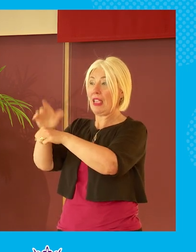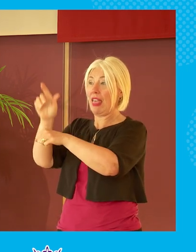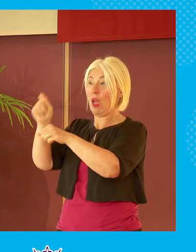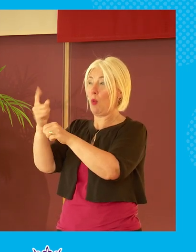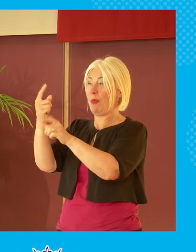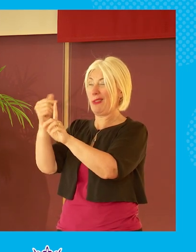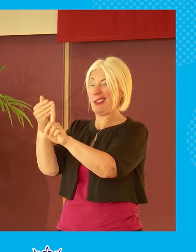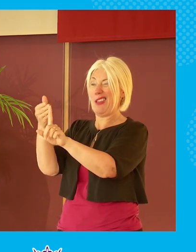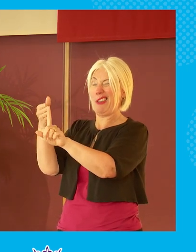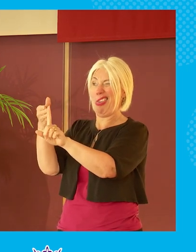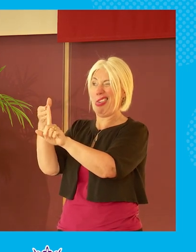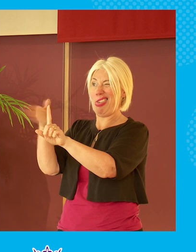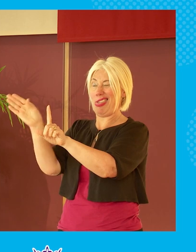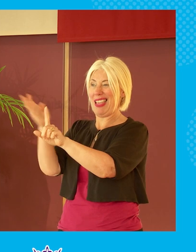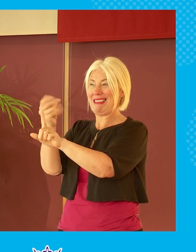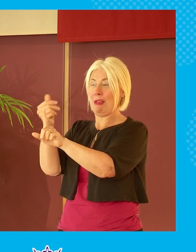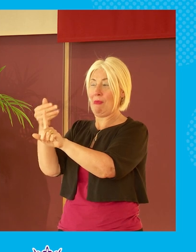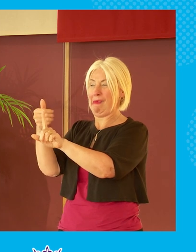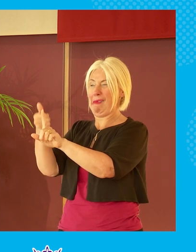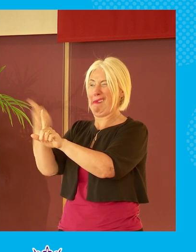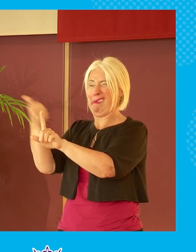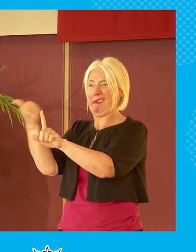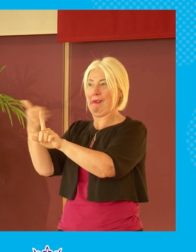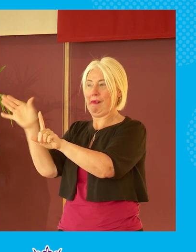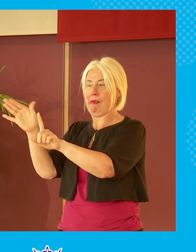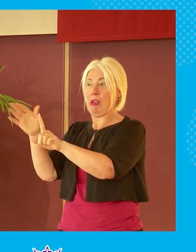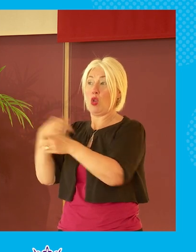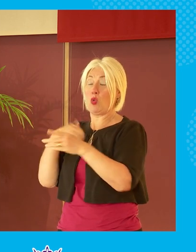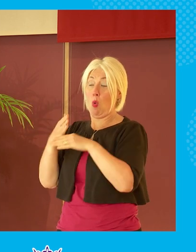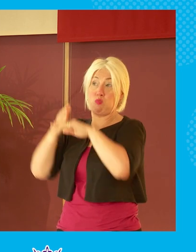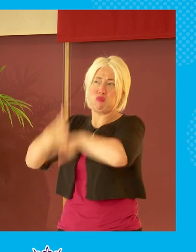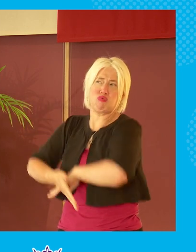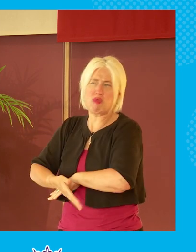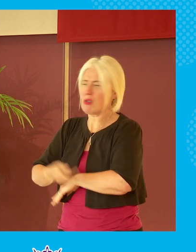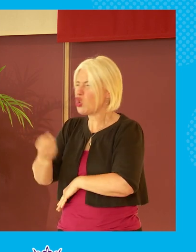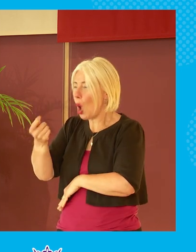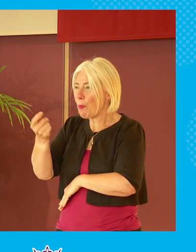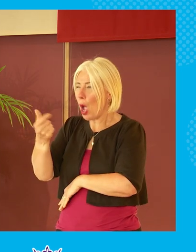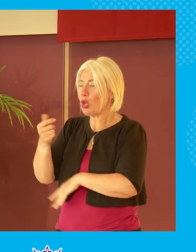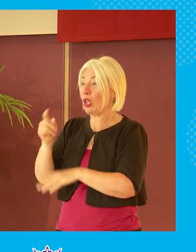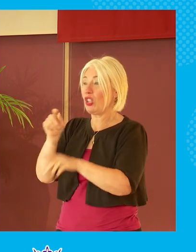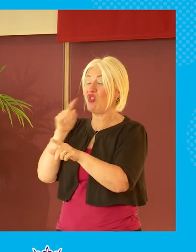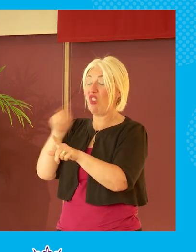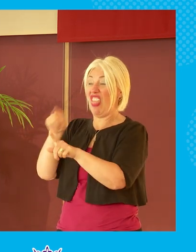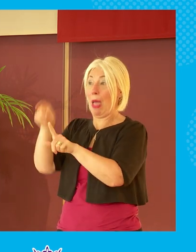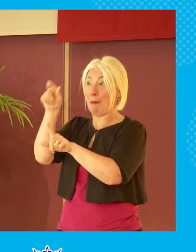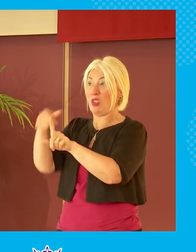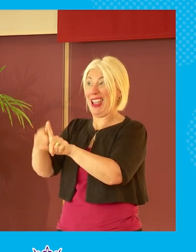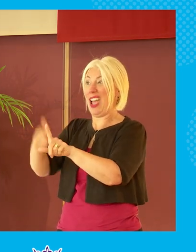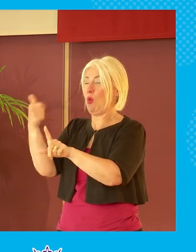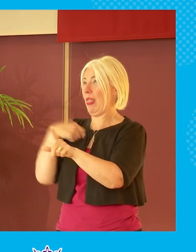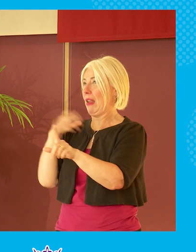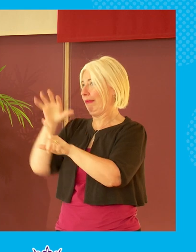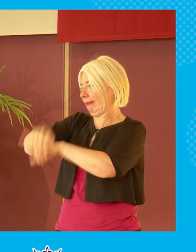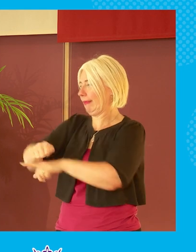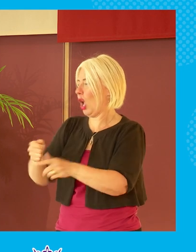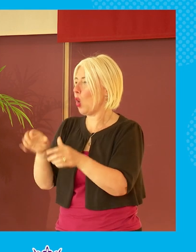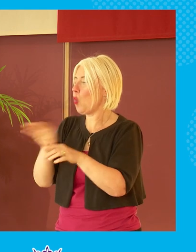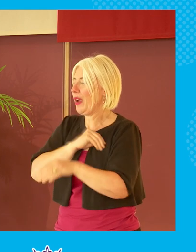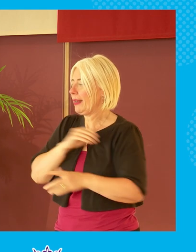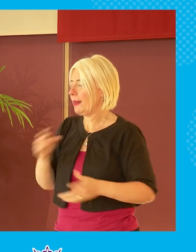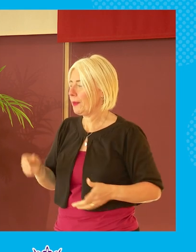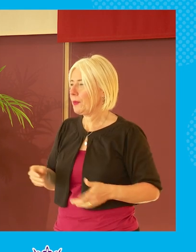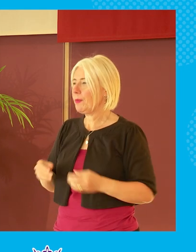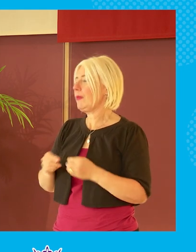and they they don't have to make so much of an effort and similarly actually uh political systems that that encourage coalitions can